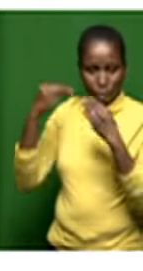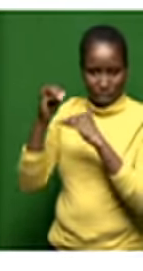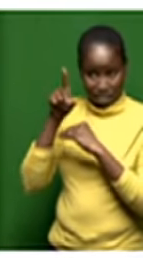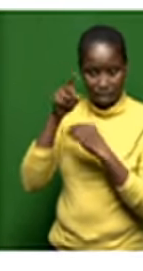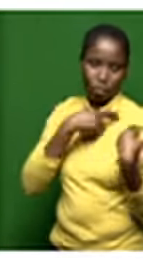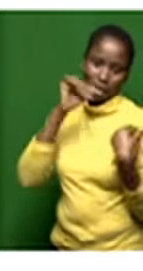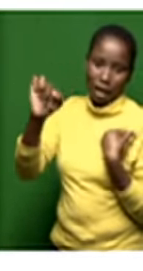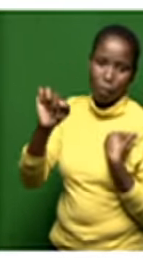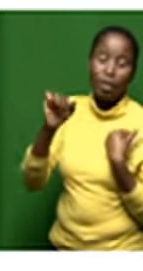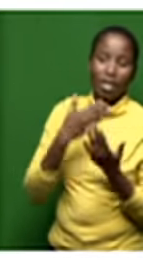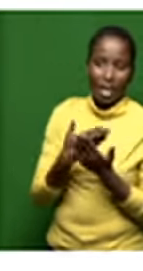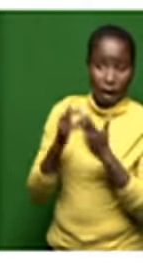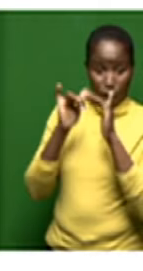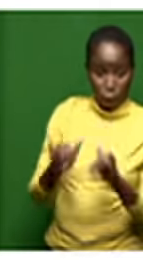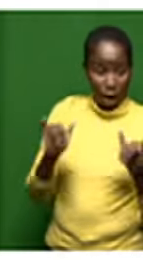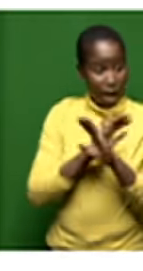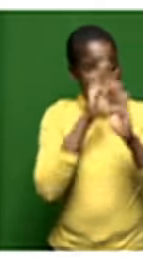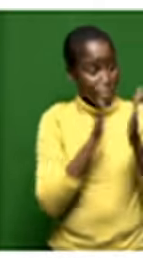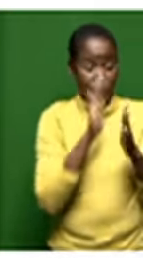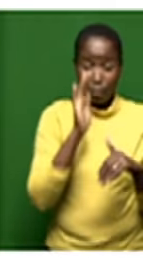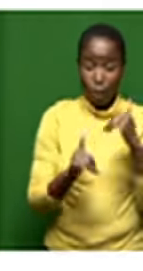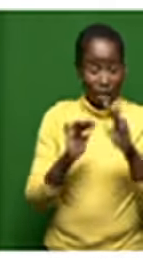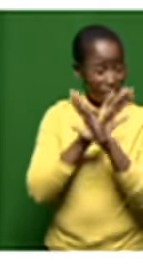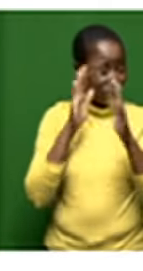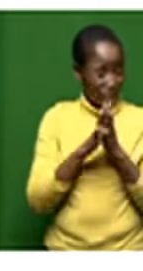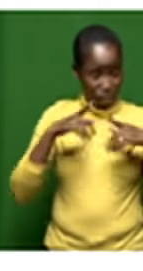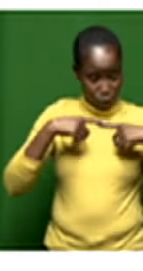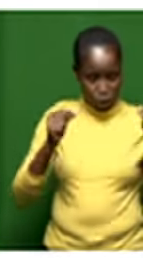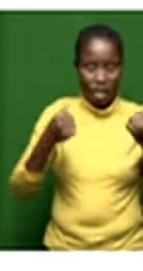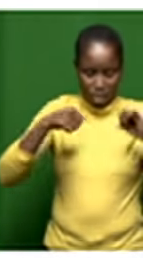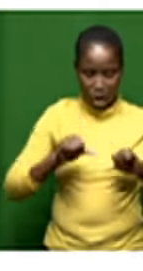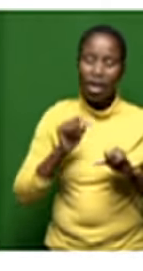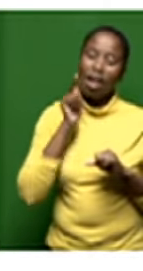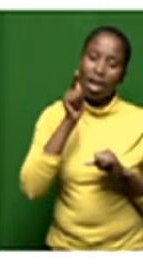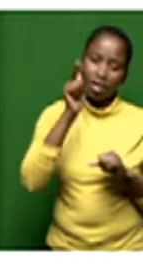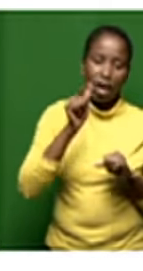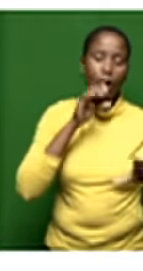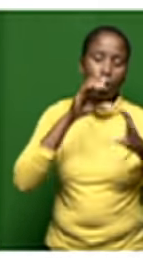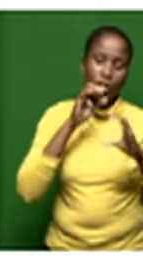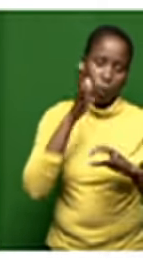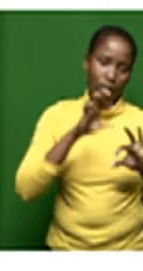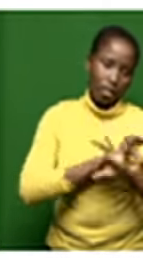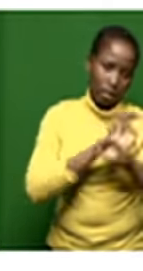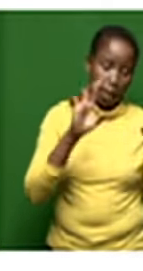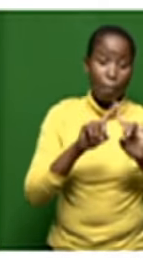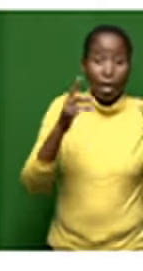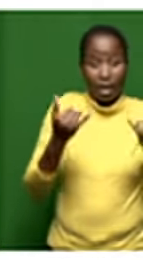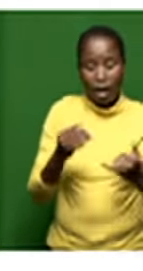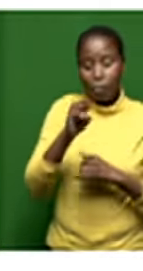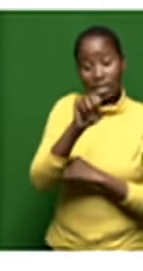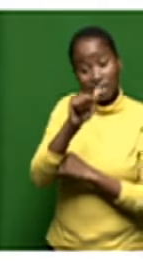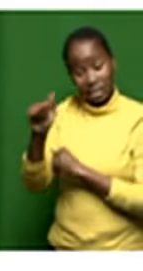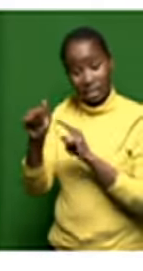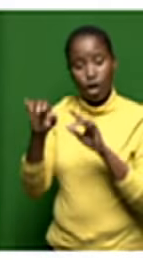for all these processes to unfold so that better communication can be made but on the side of the sa group we will make things clearer